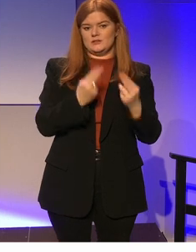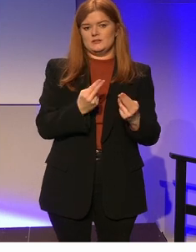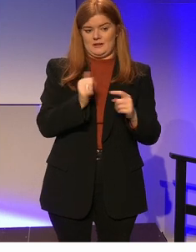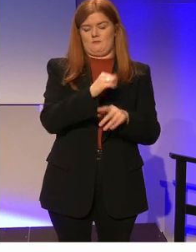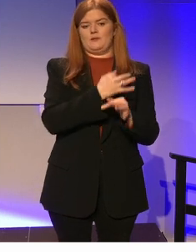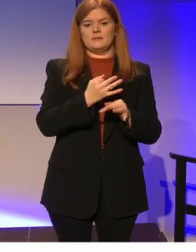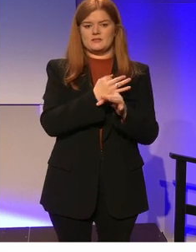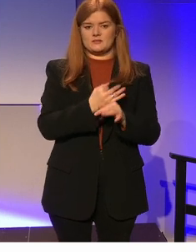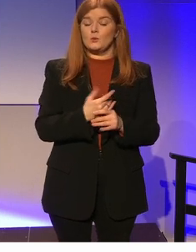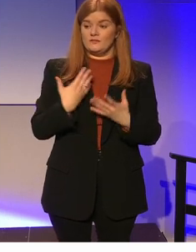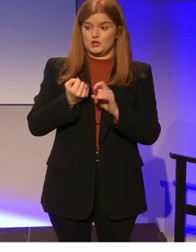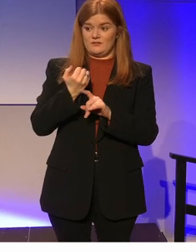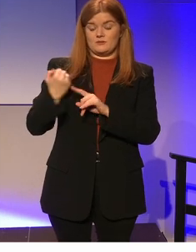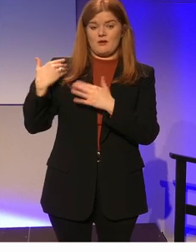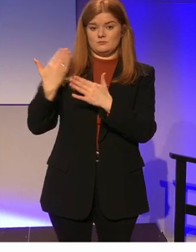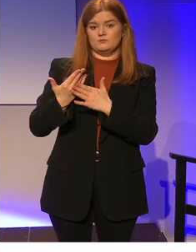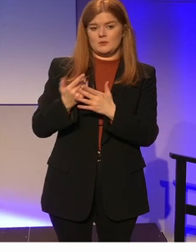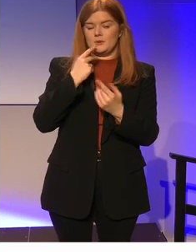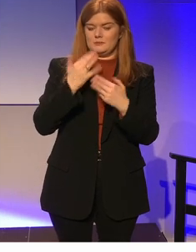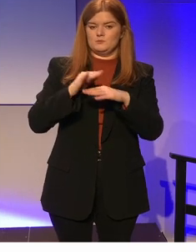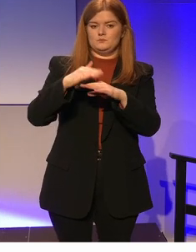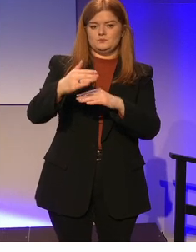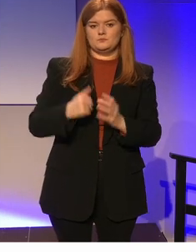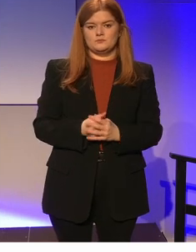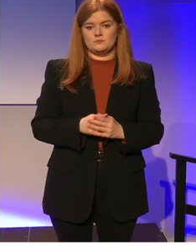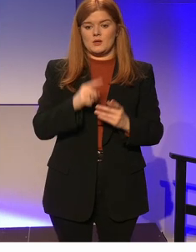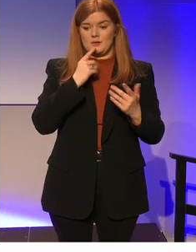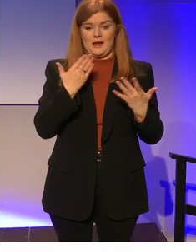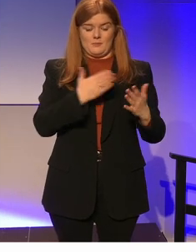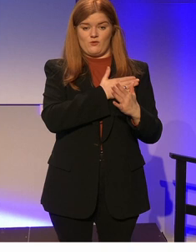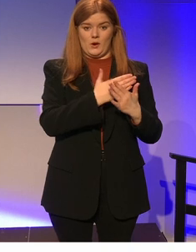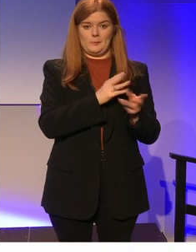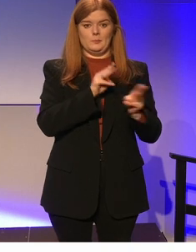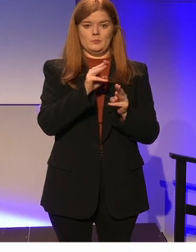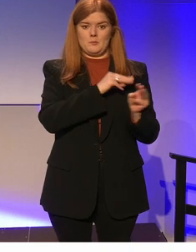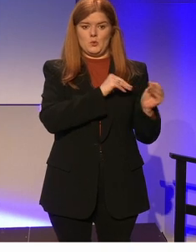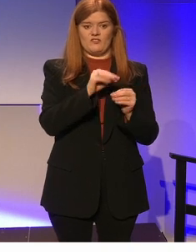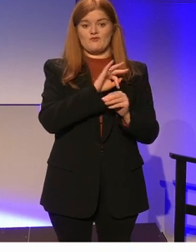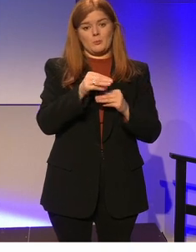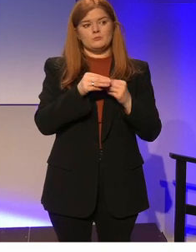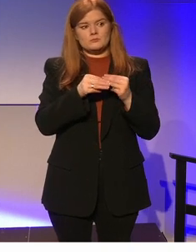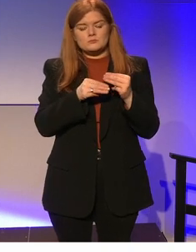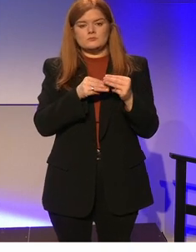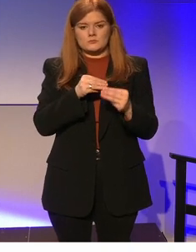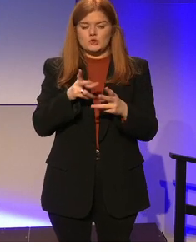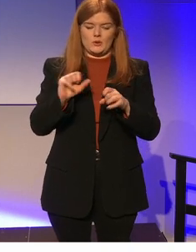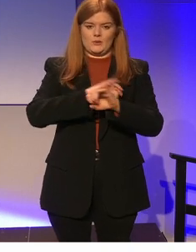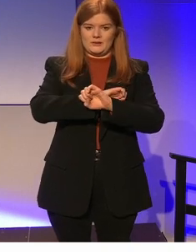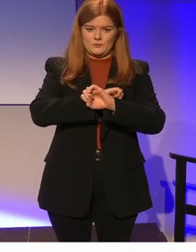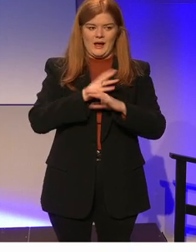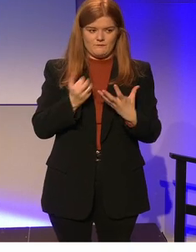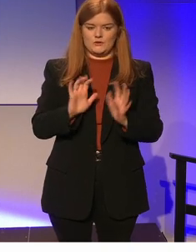lot done, of course, there's always, always more to do. But we have moved from pragmatic gradualism to coherent